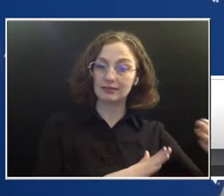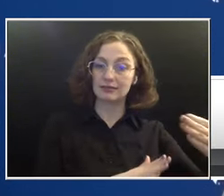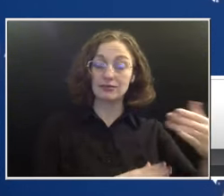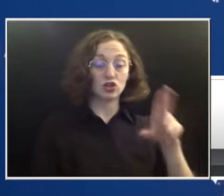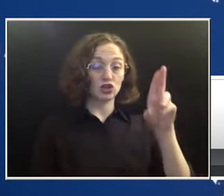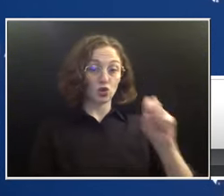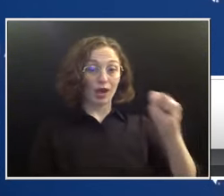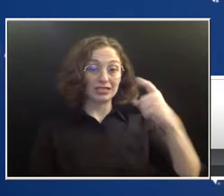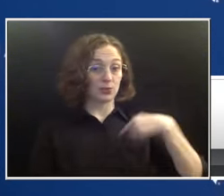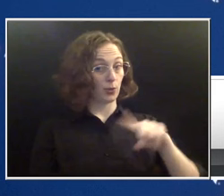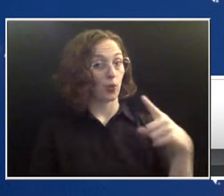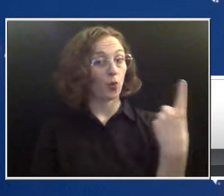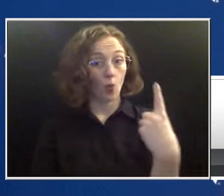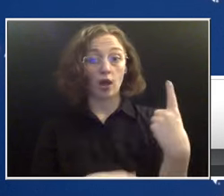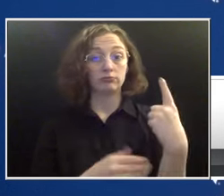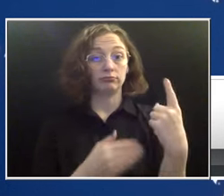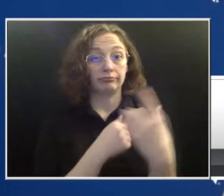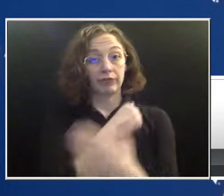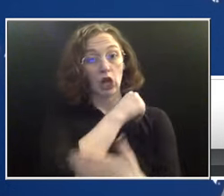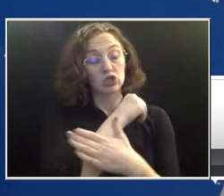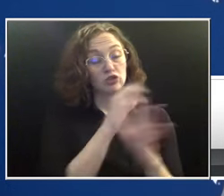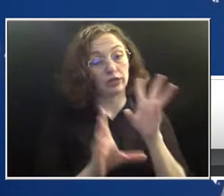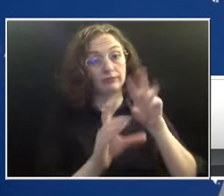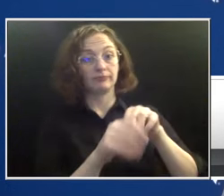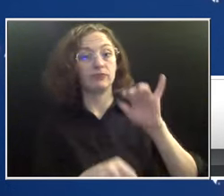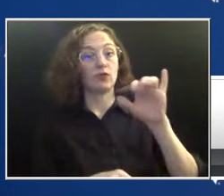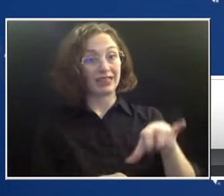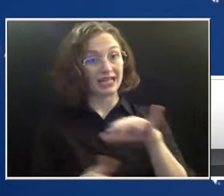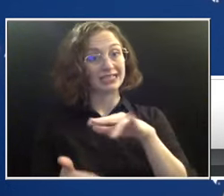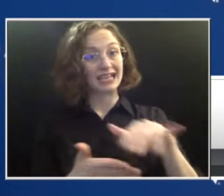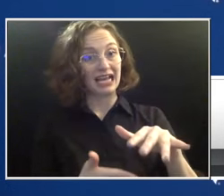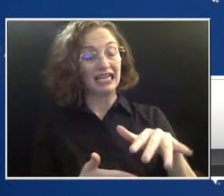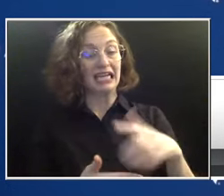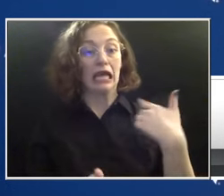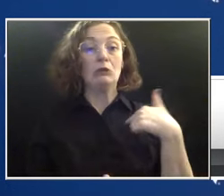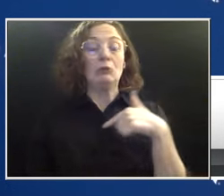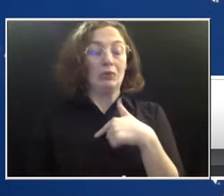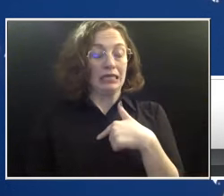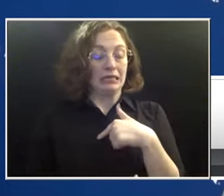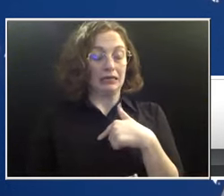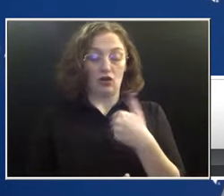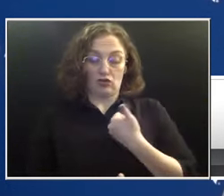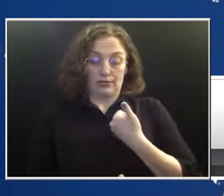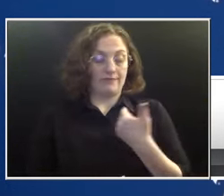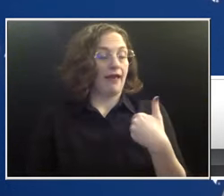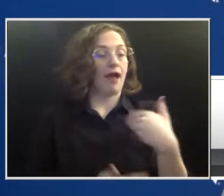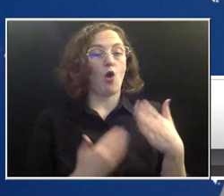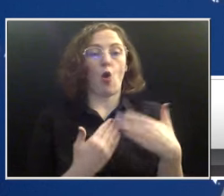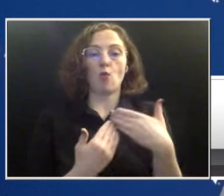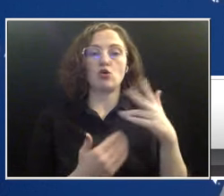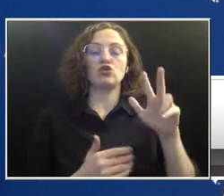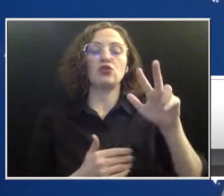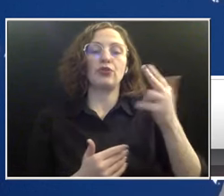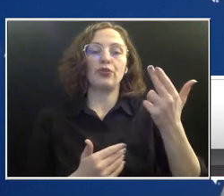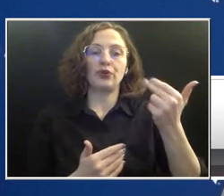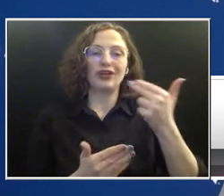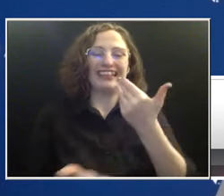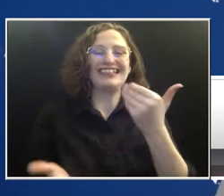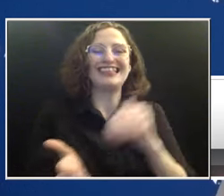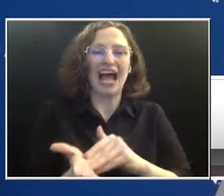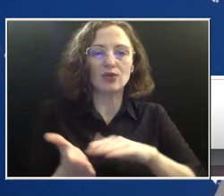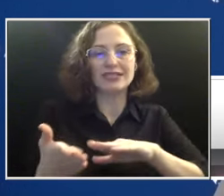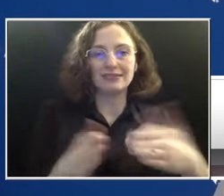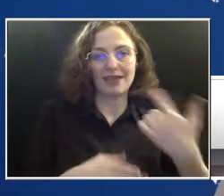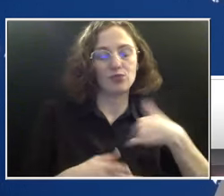we had almost 13,000 deaths due to hydroxychloroquine. We were the leader in that.